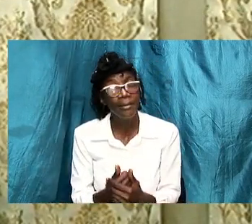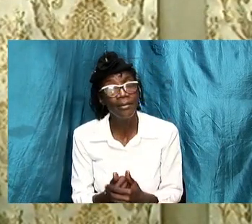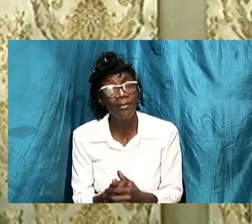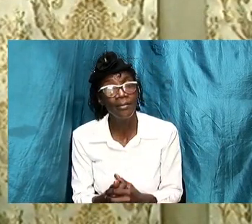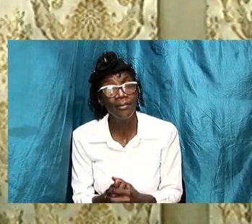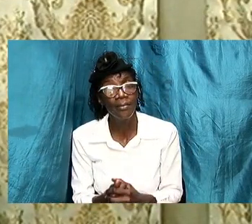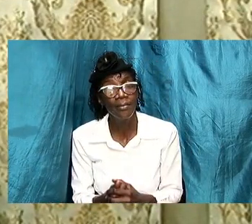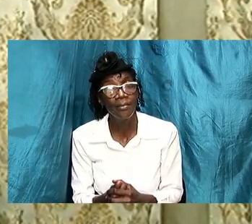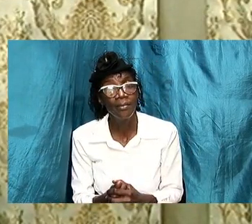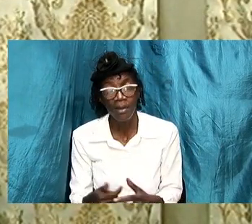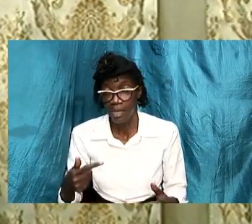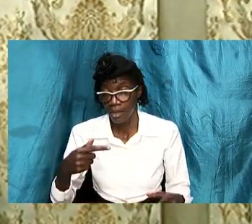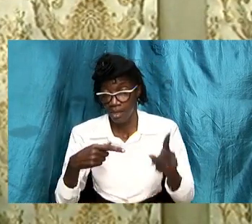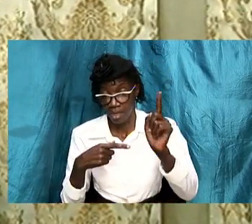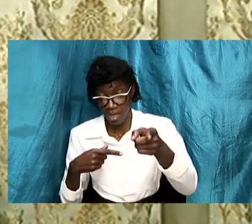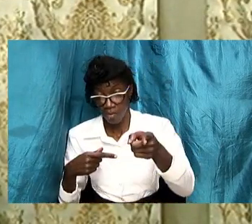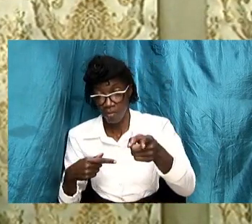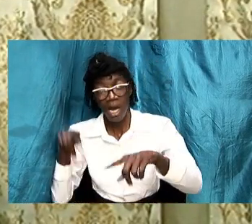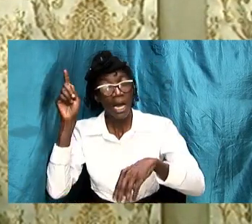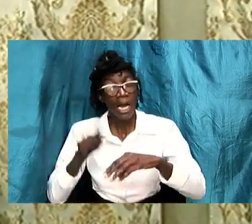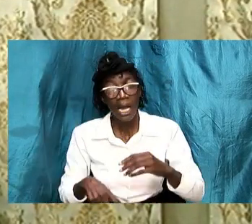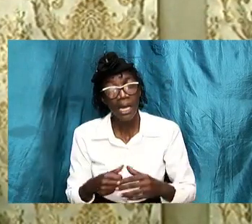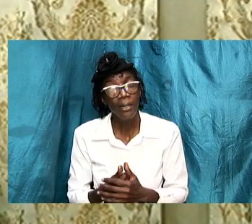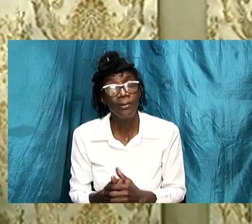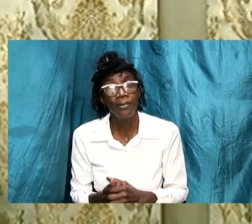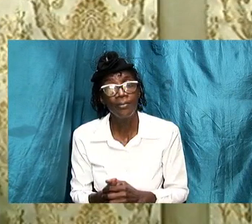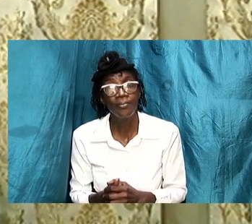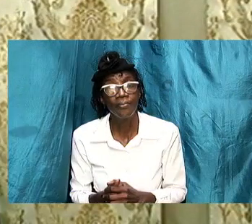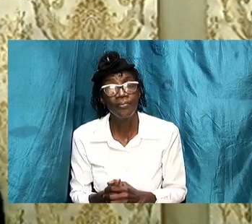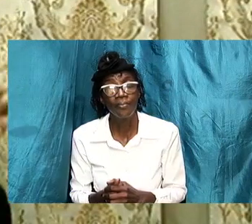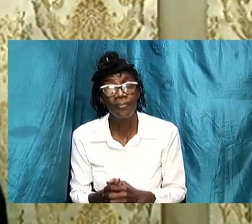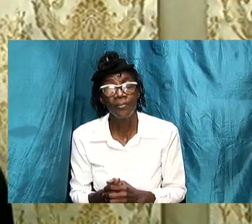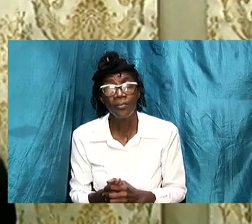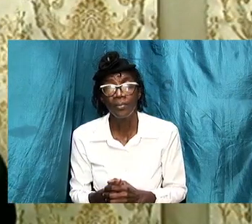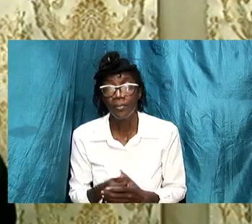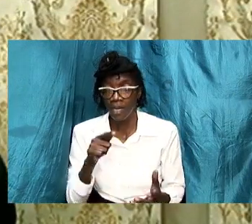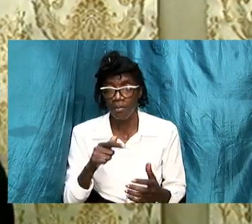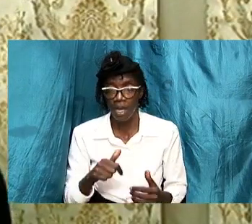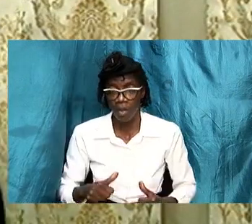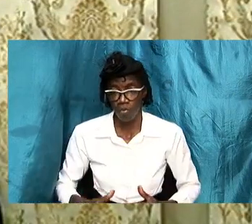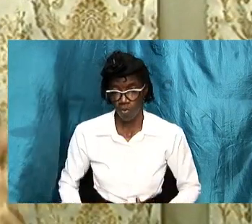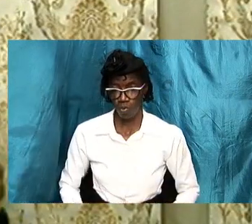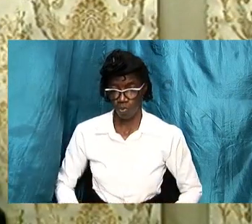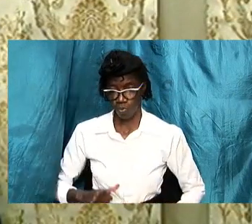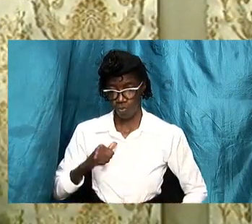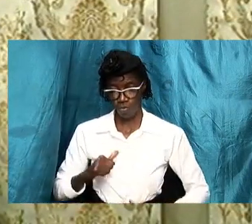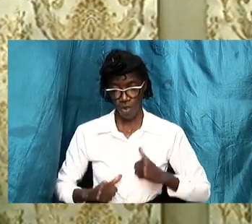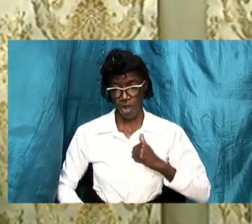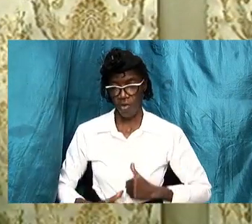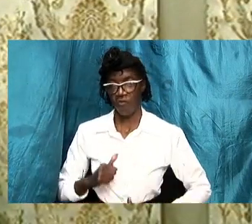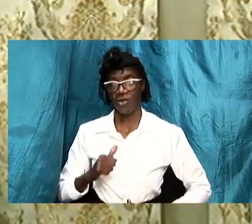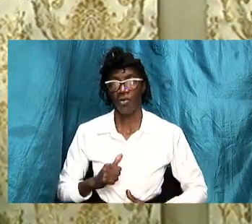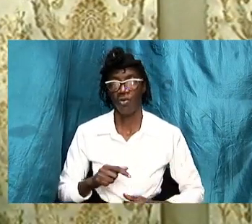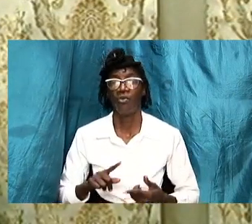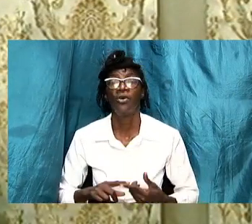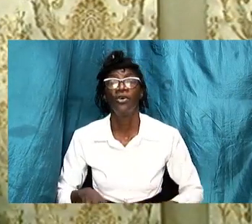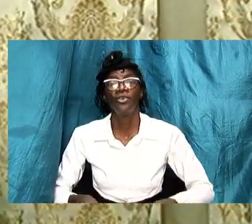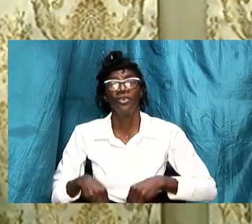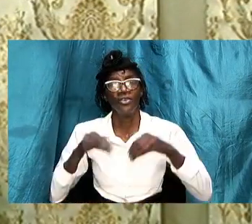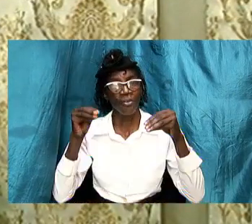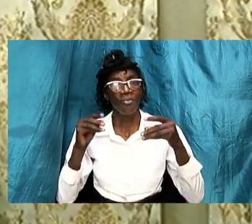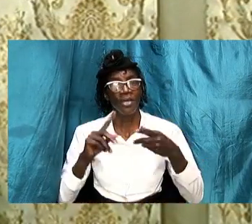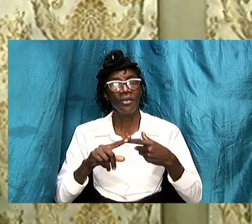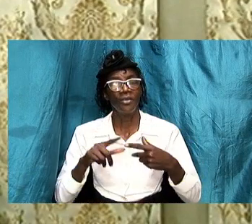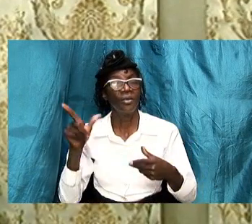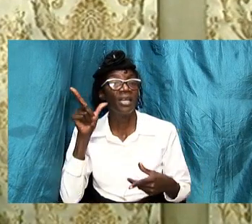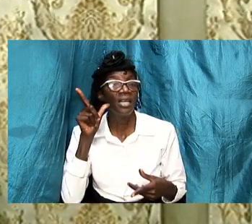i cannot i cannot and i'll be brave enough to submit to the